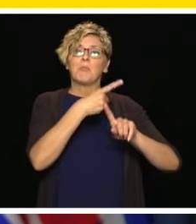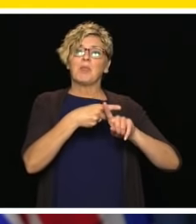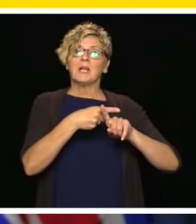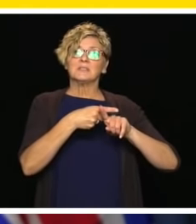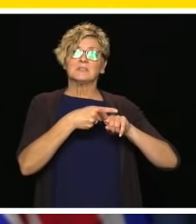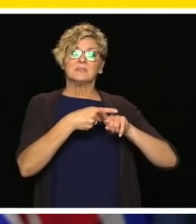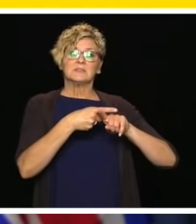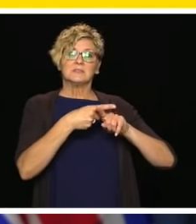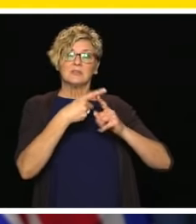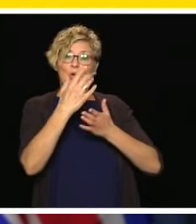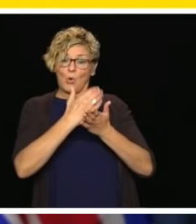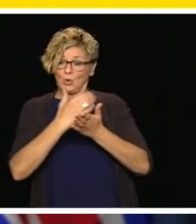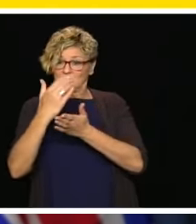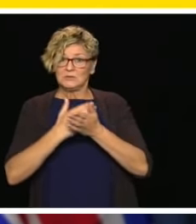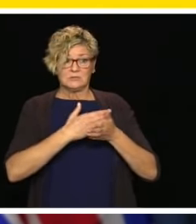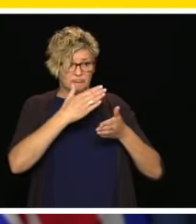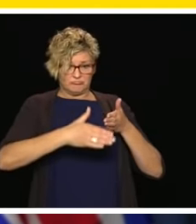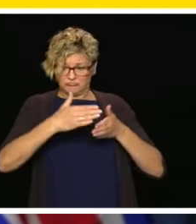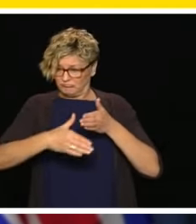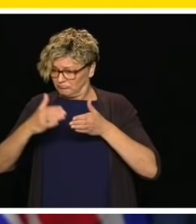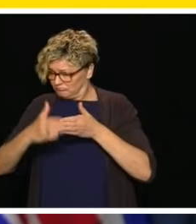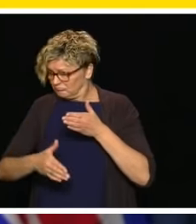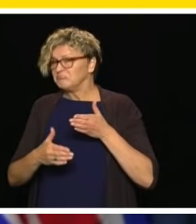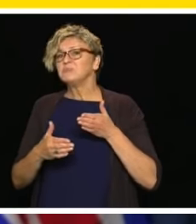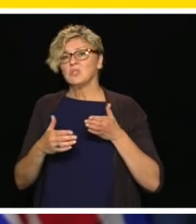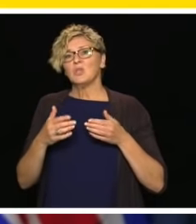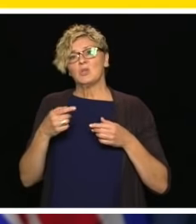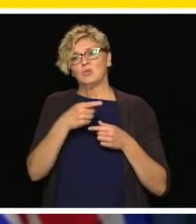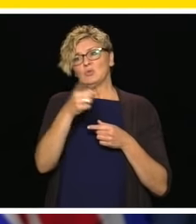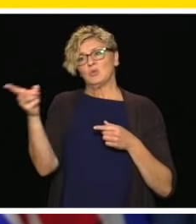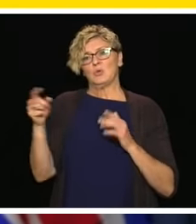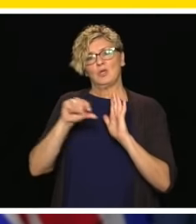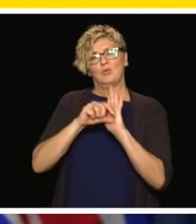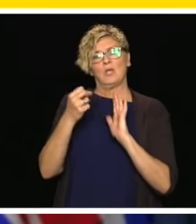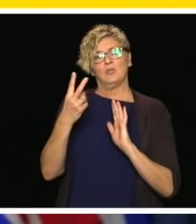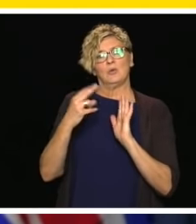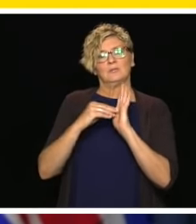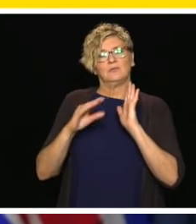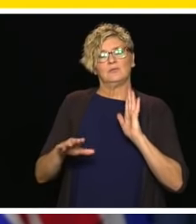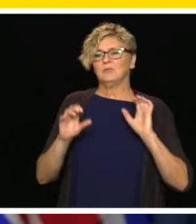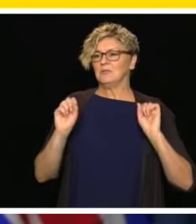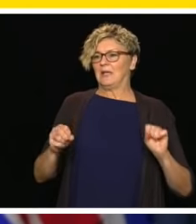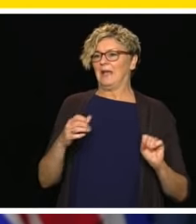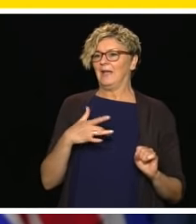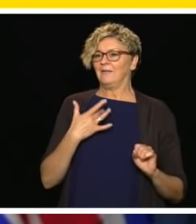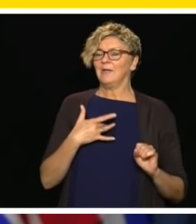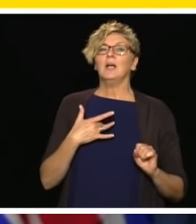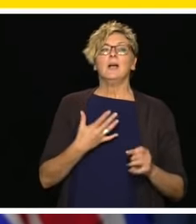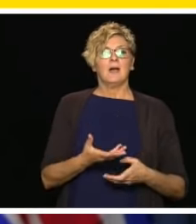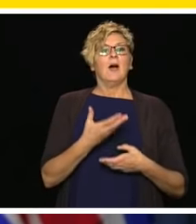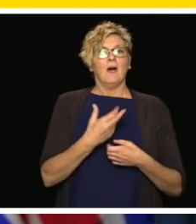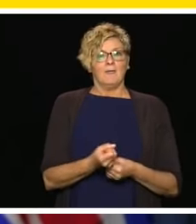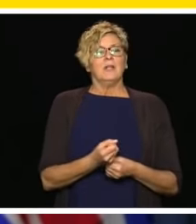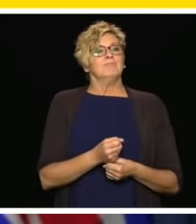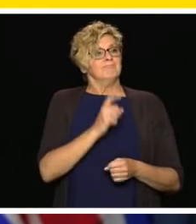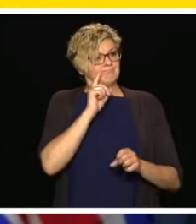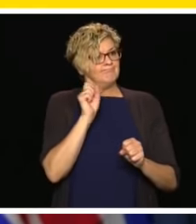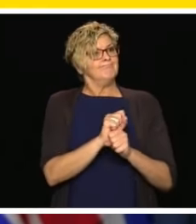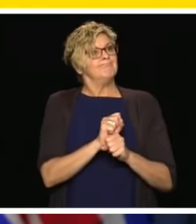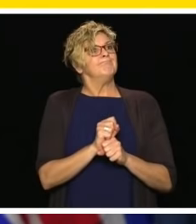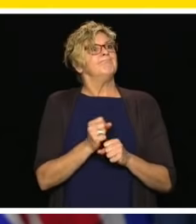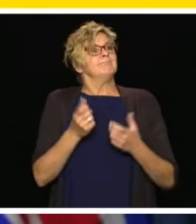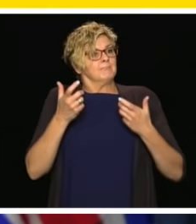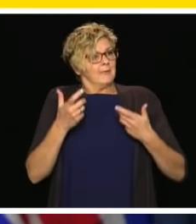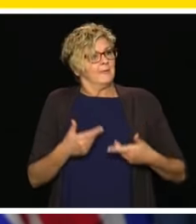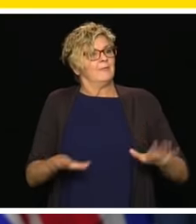finish their school year with this high degree of confidence and to you know, to know that everyone's doing their